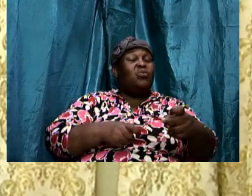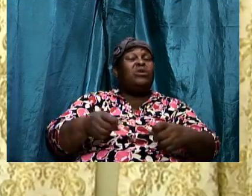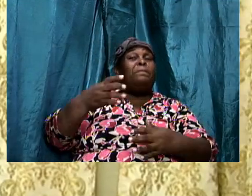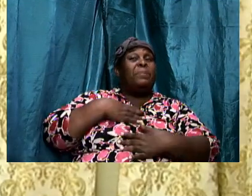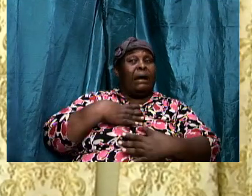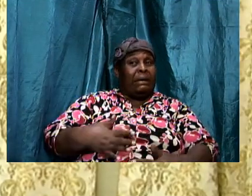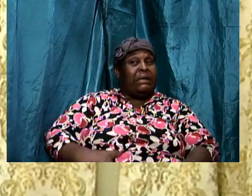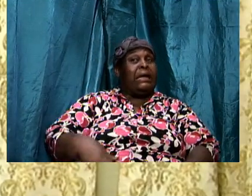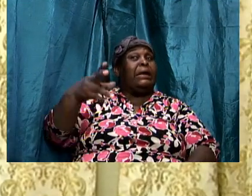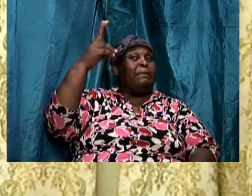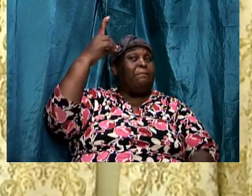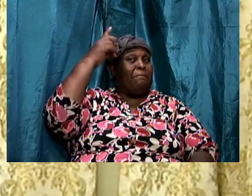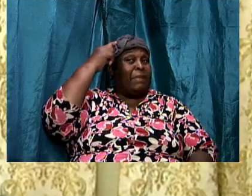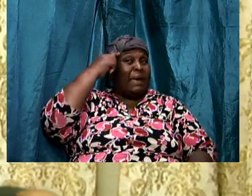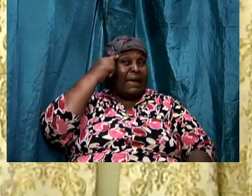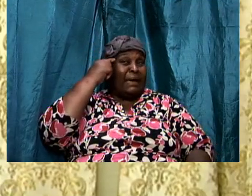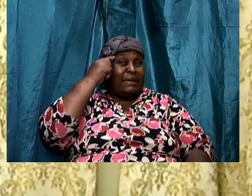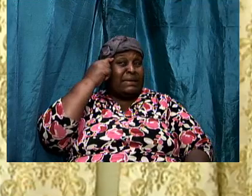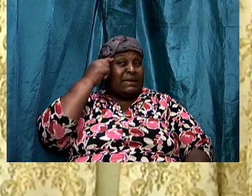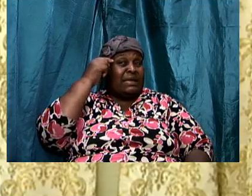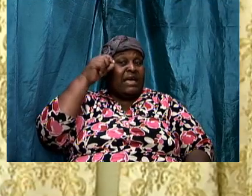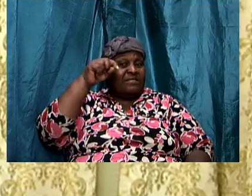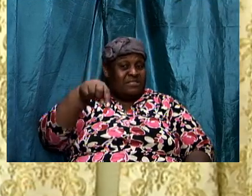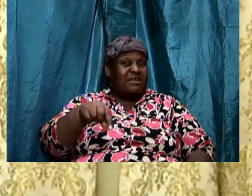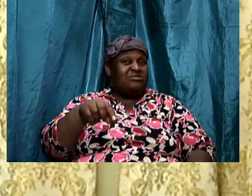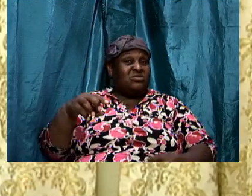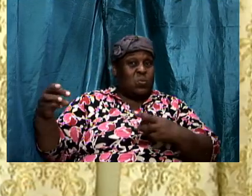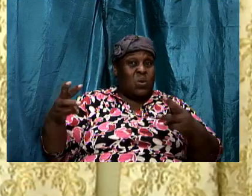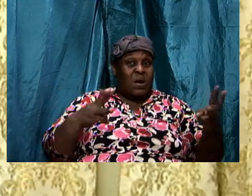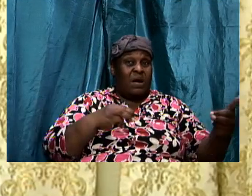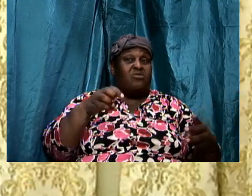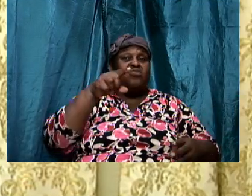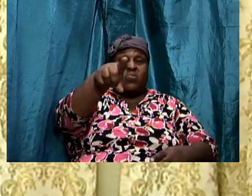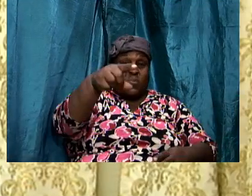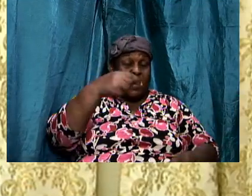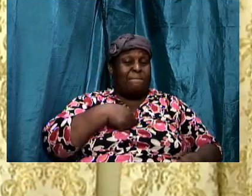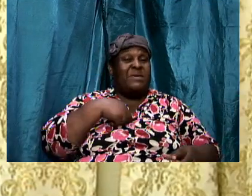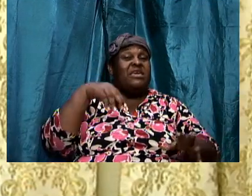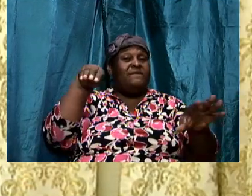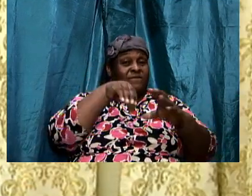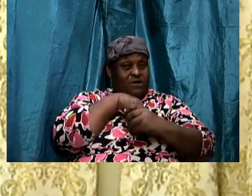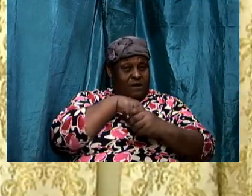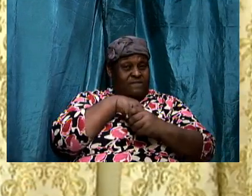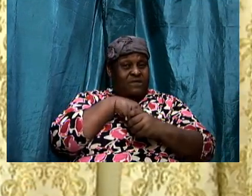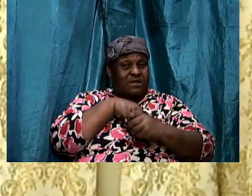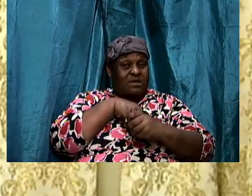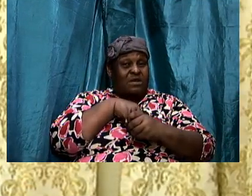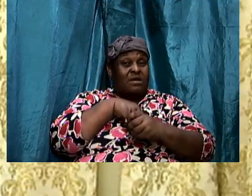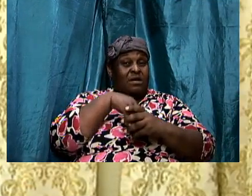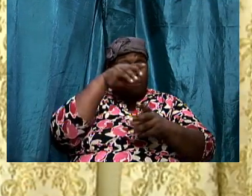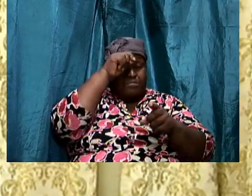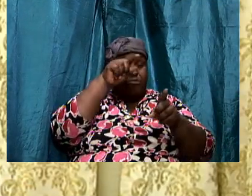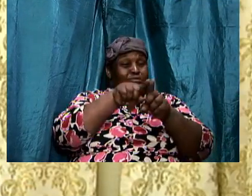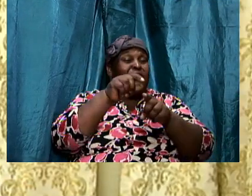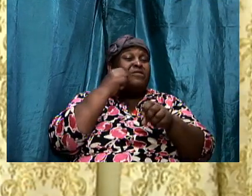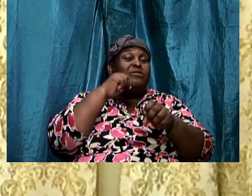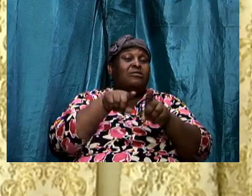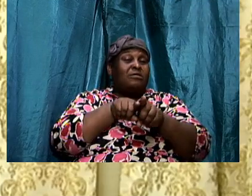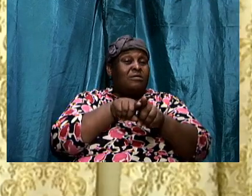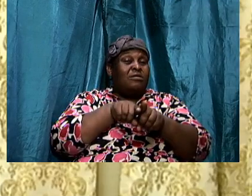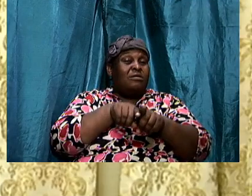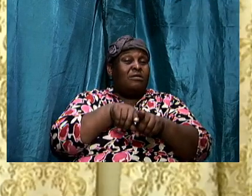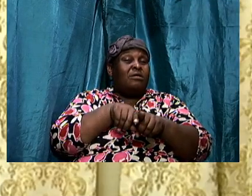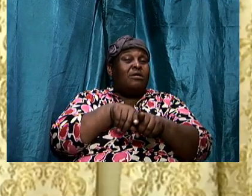the body and this warfare that you and i are in brothers and sisters is a warfare for control